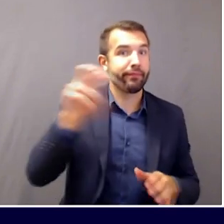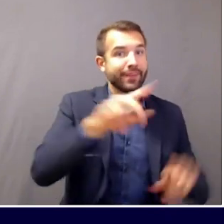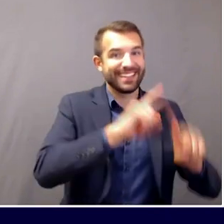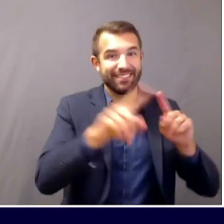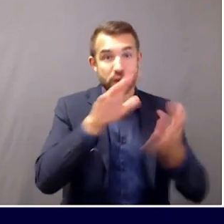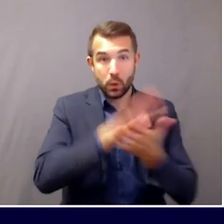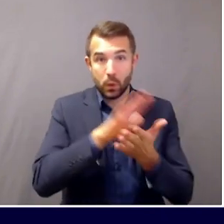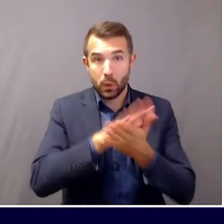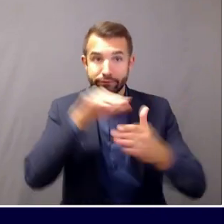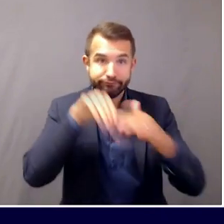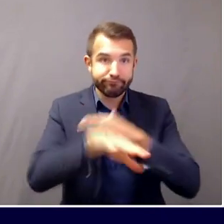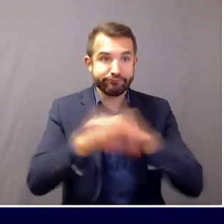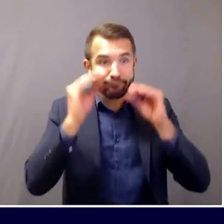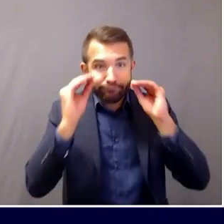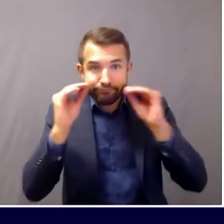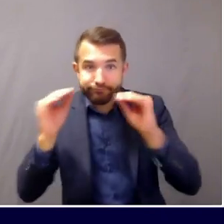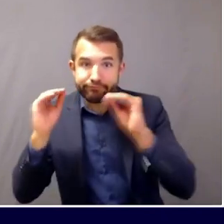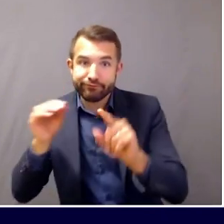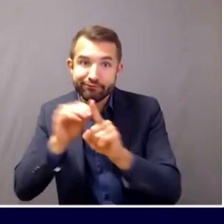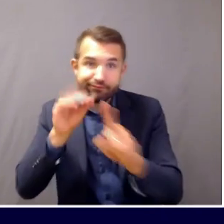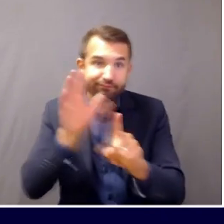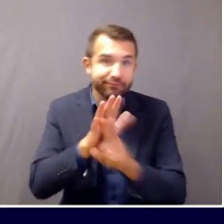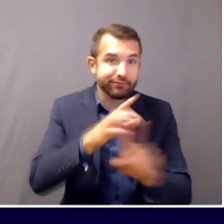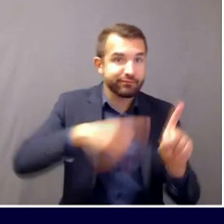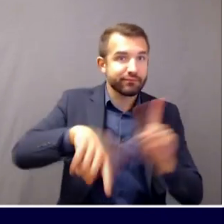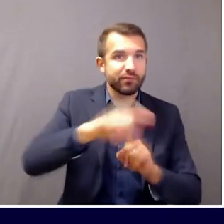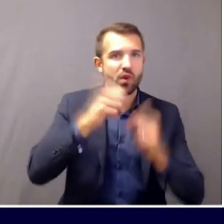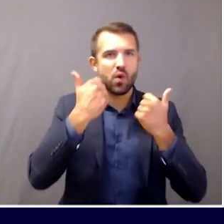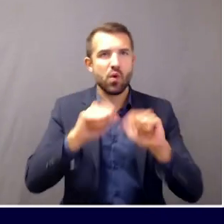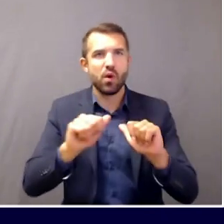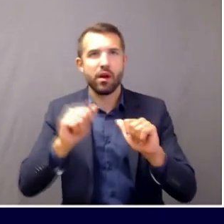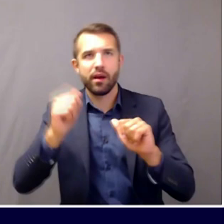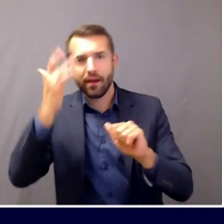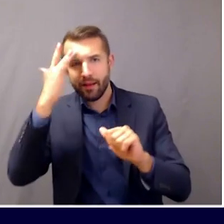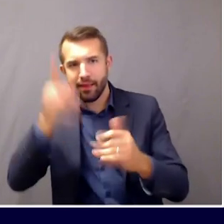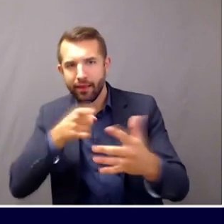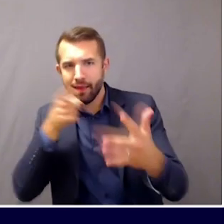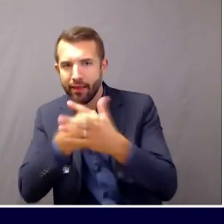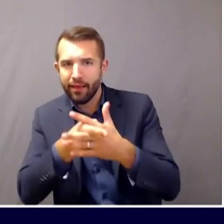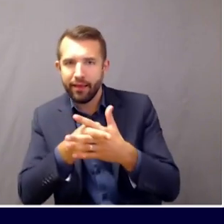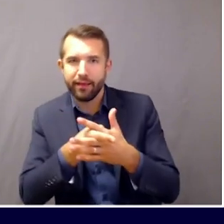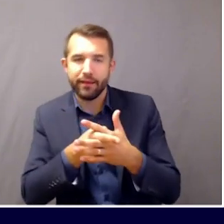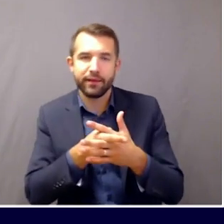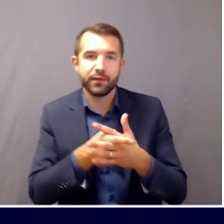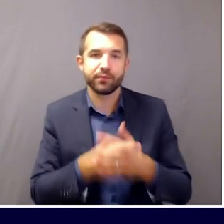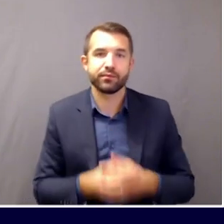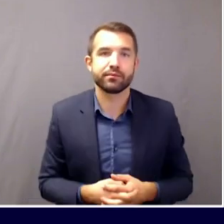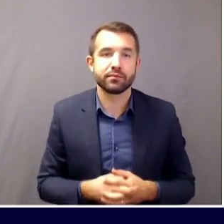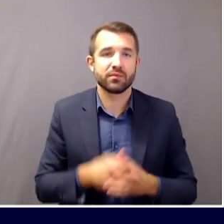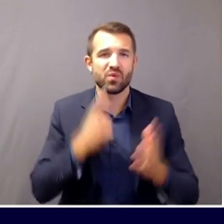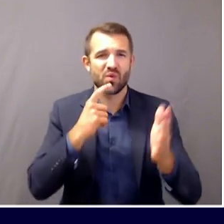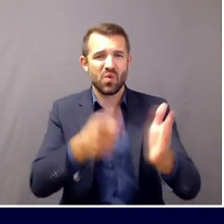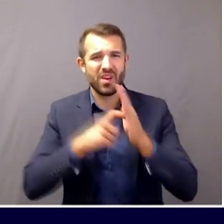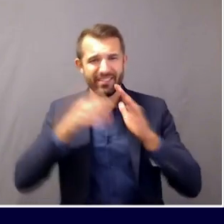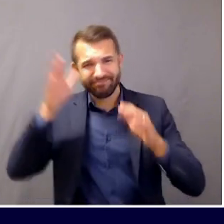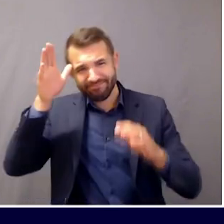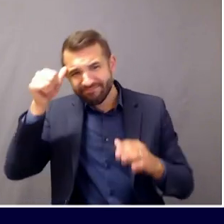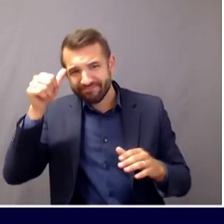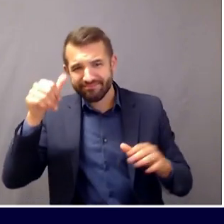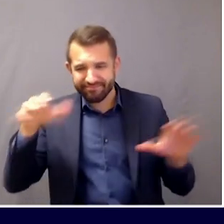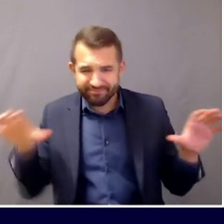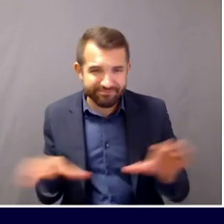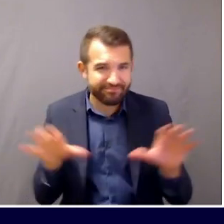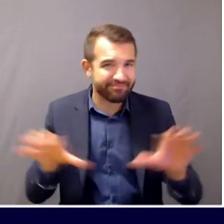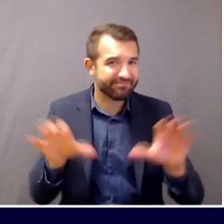to people in a clever way, which is we have to remain vigilant. While these numbers are positive, they are